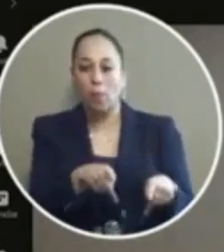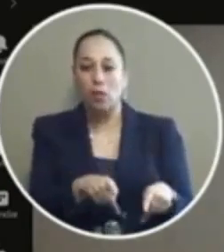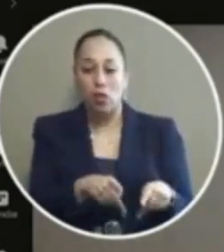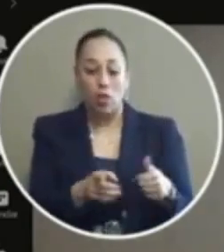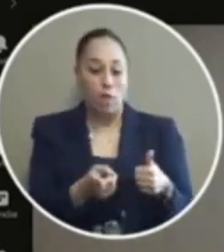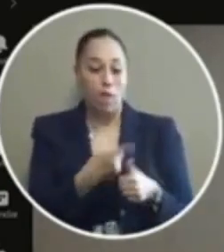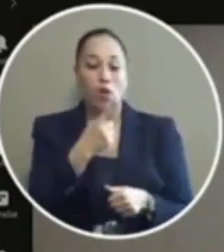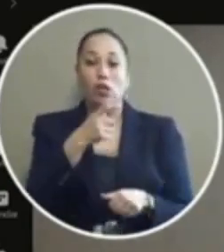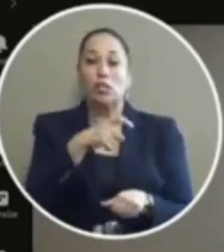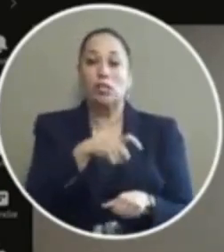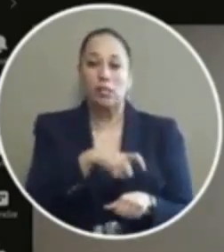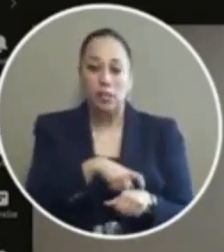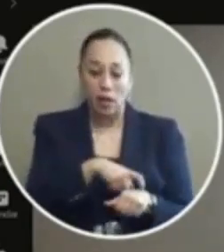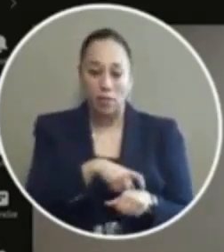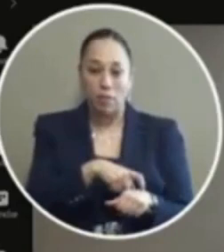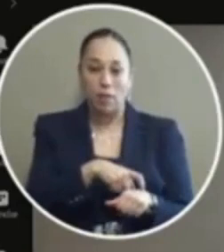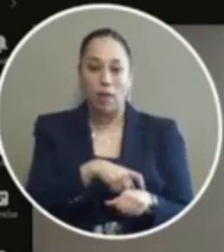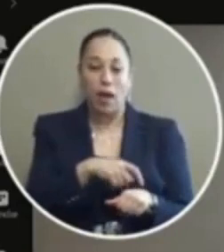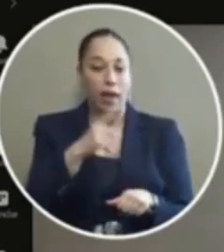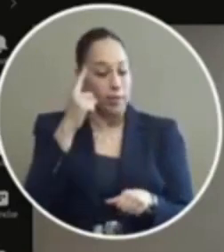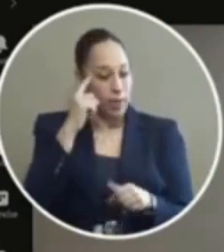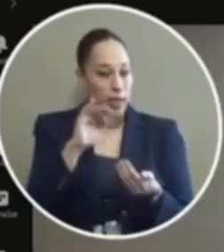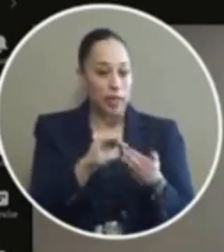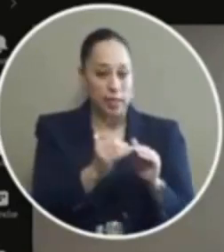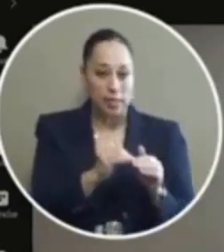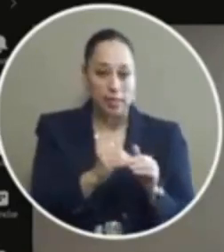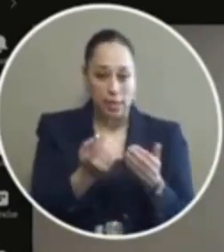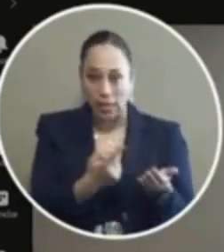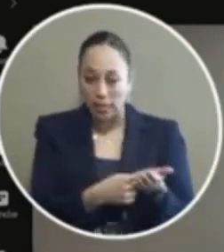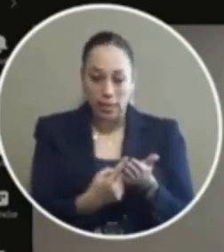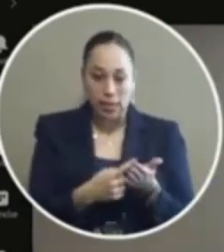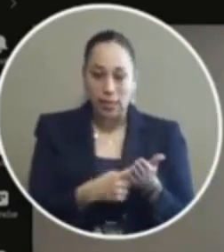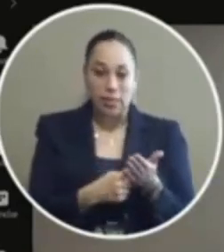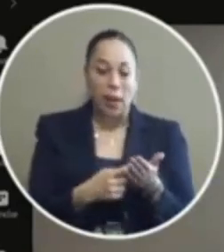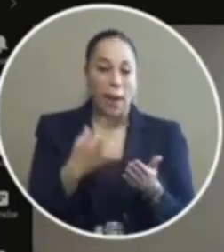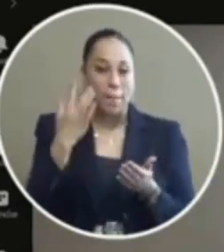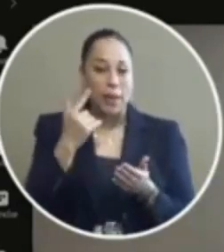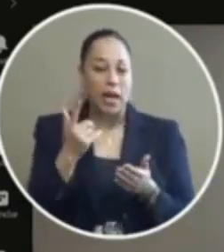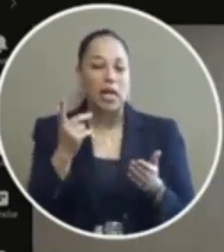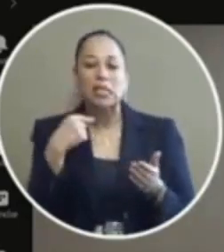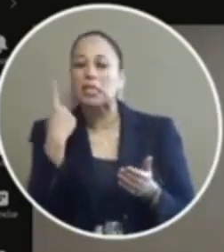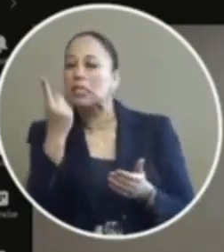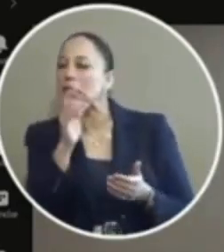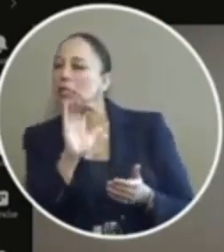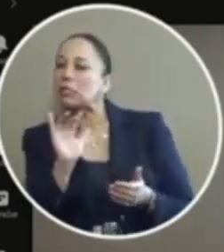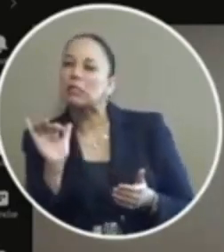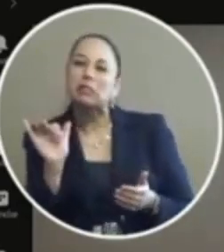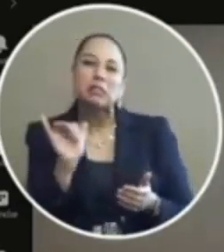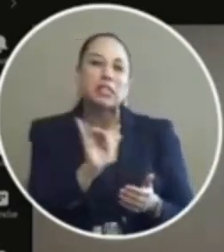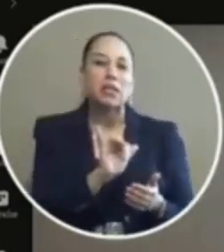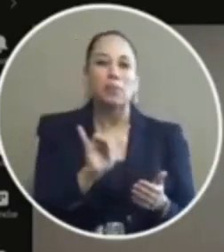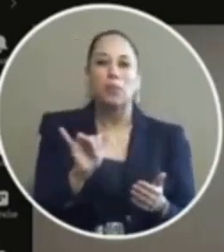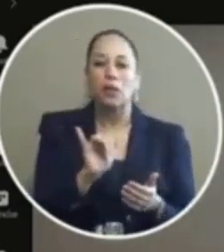chance and the only reason I think the city is discussing first chance is because it's similar to it's similar to sight and release